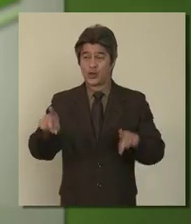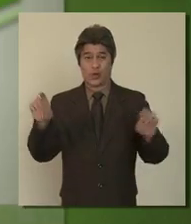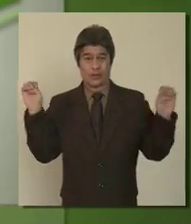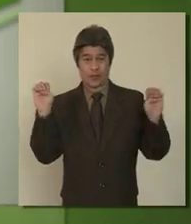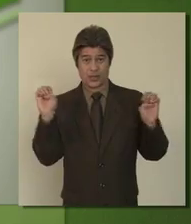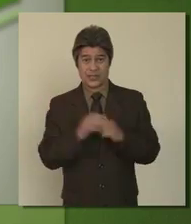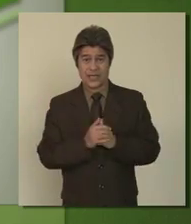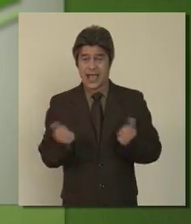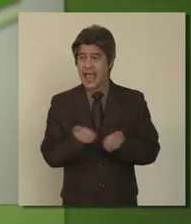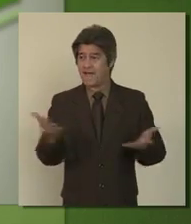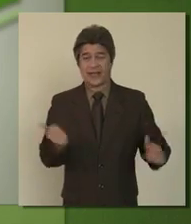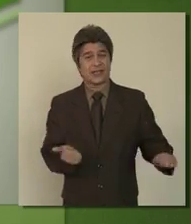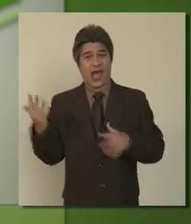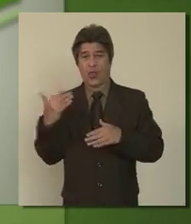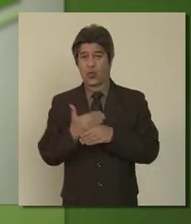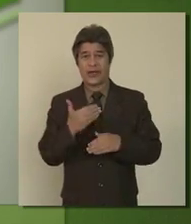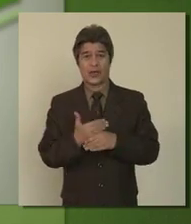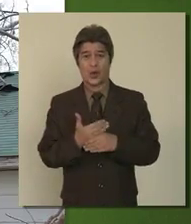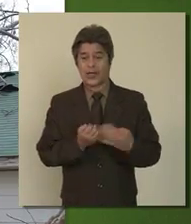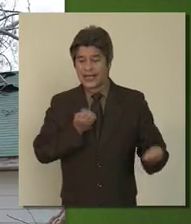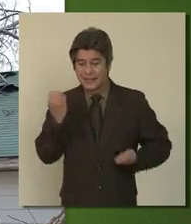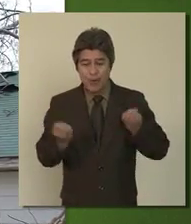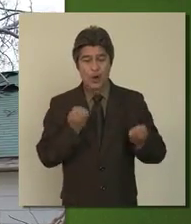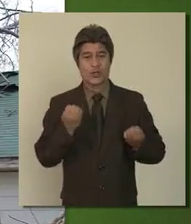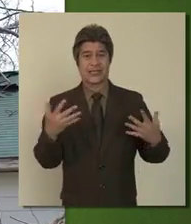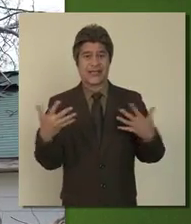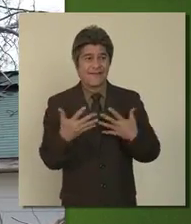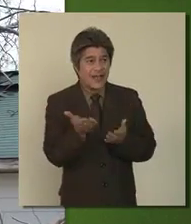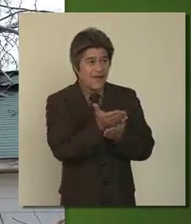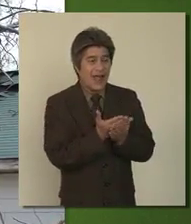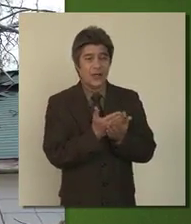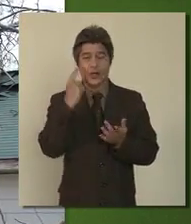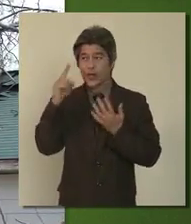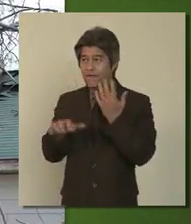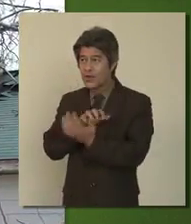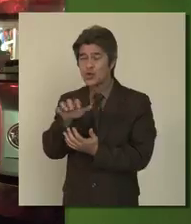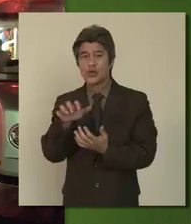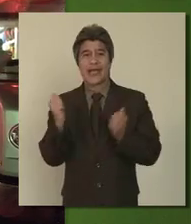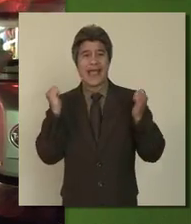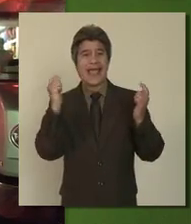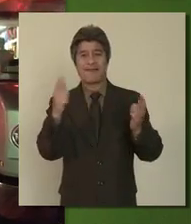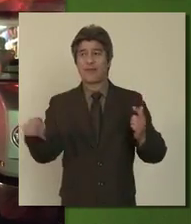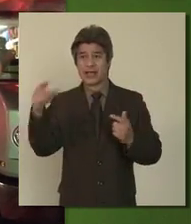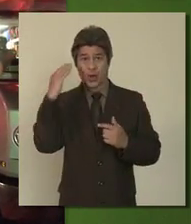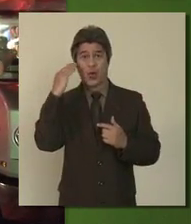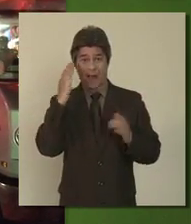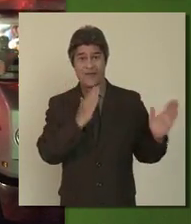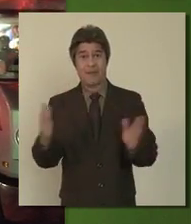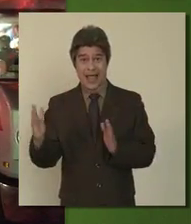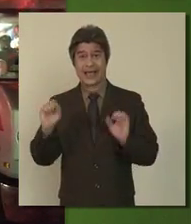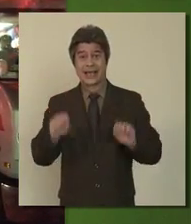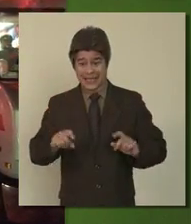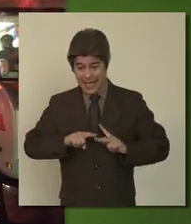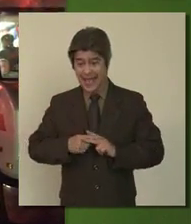In an emergency, everything goes out the window. Your emotions, the fear factor, confusion, if everybody's aware of the